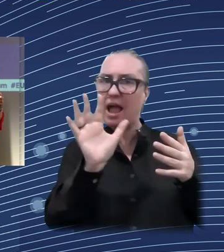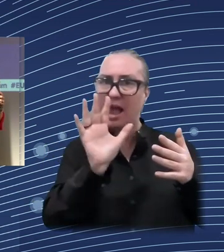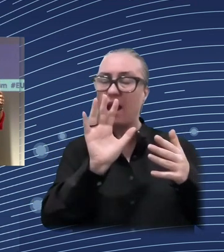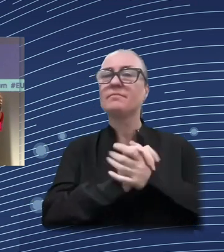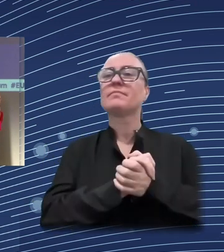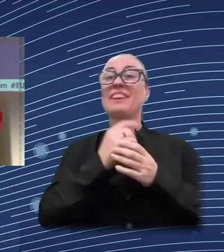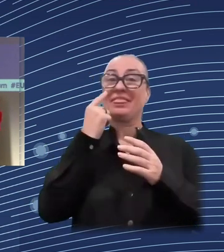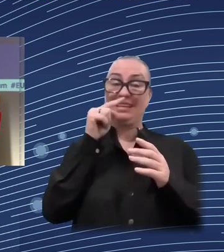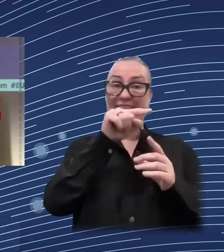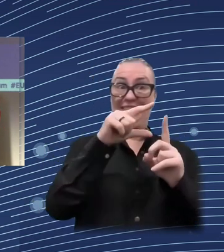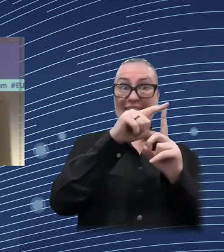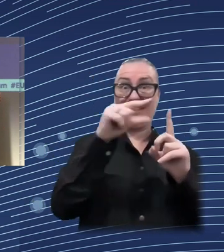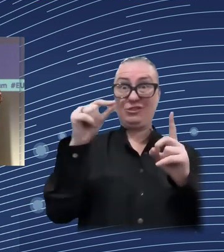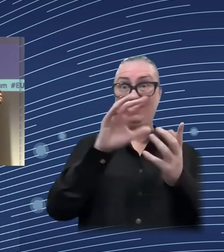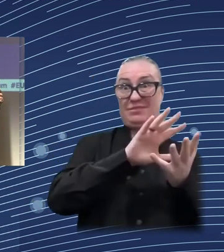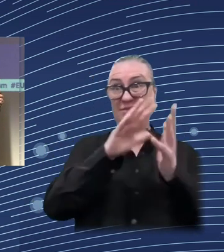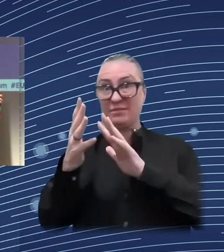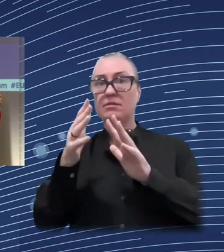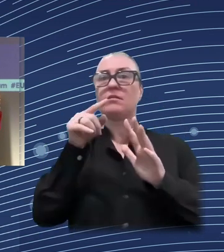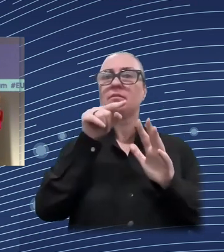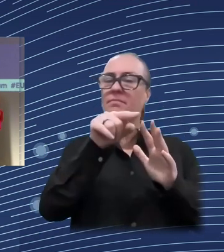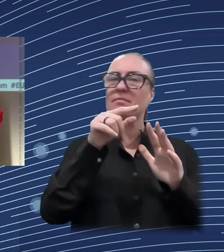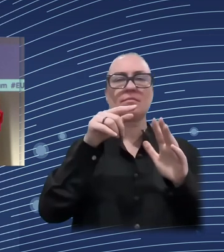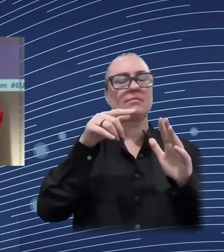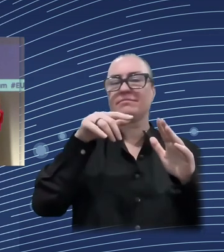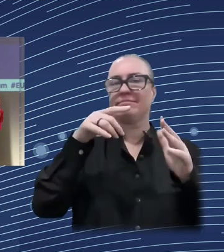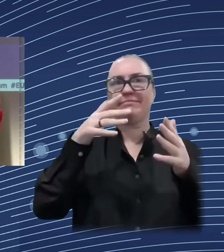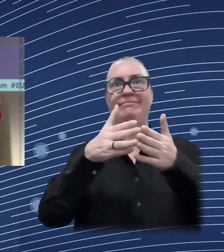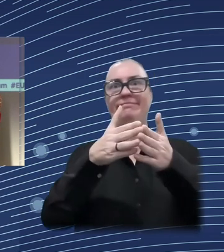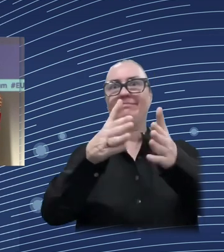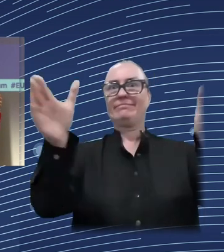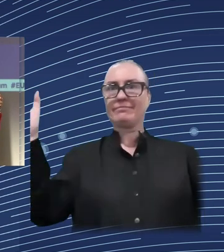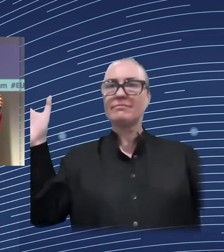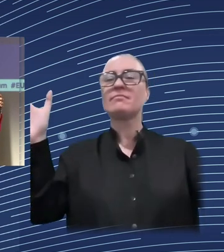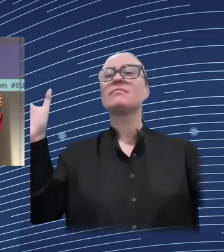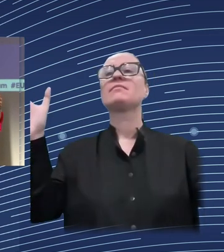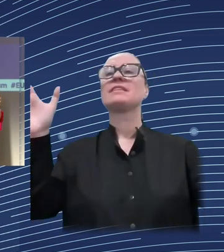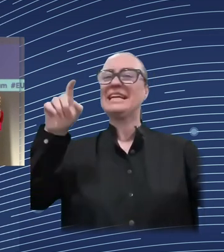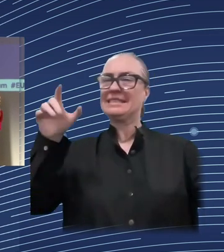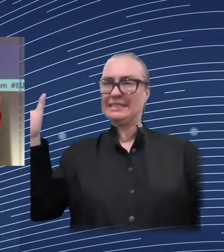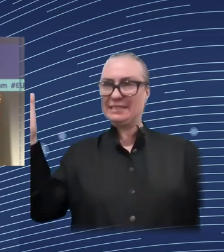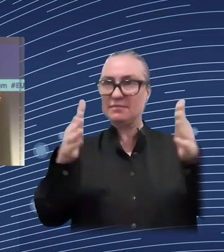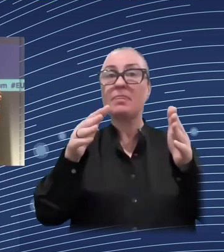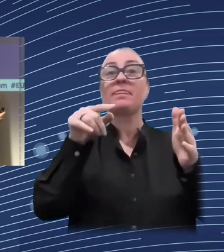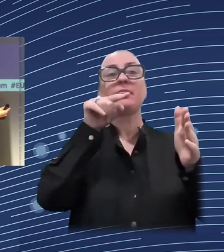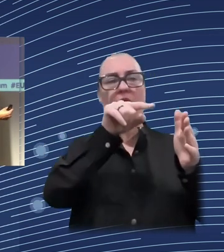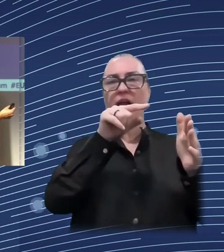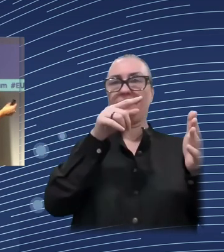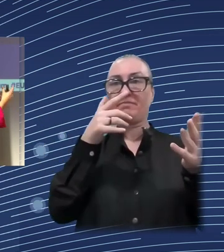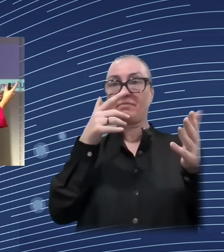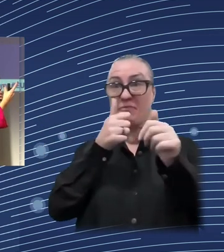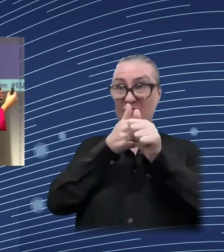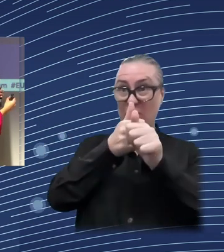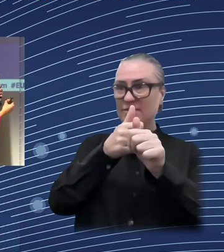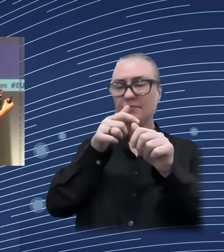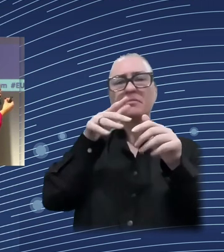now it is accelerated, that we should not necessarily expect to find exact impacts on the labor market,